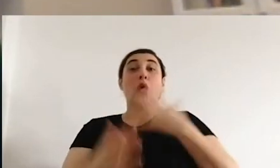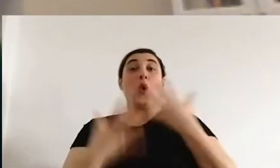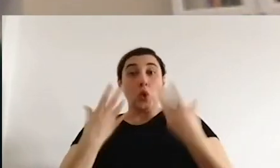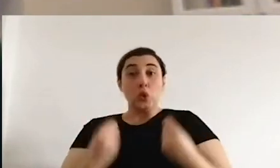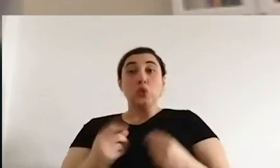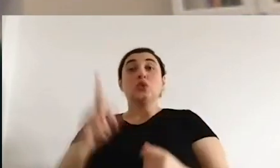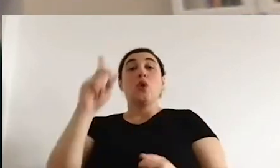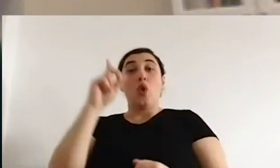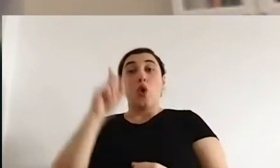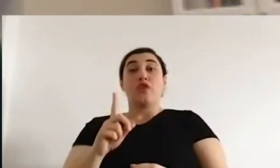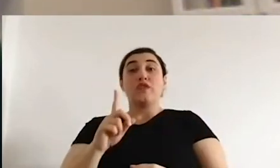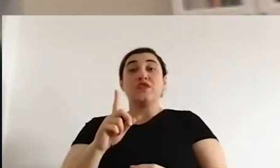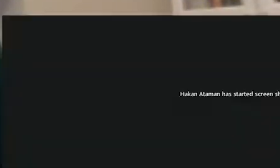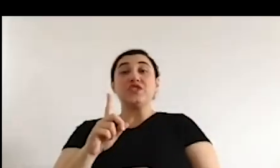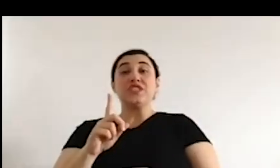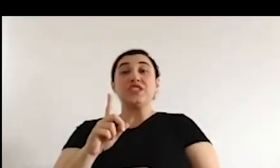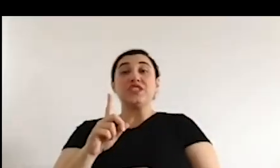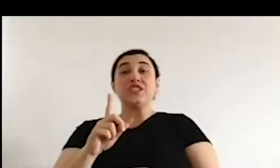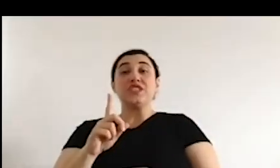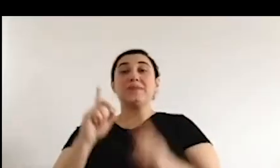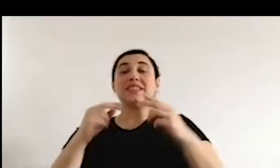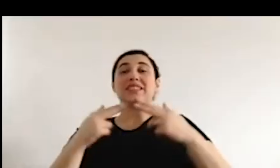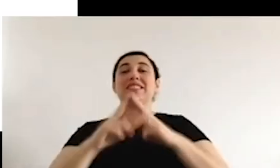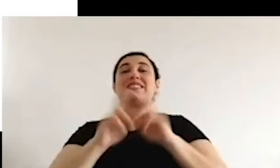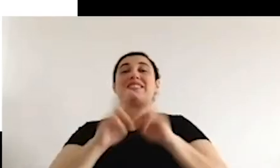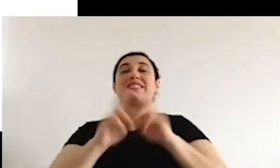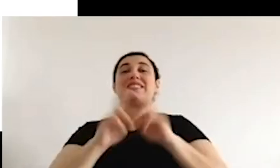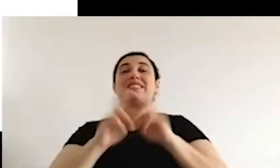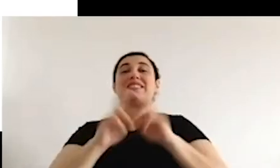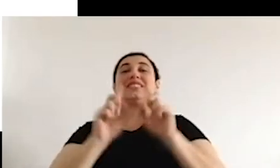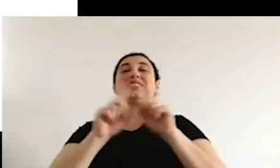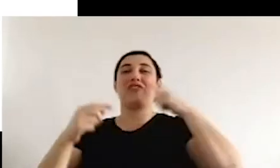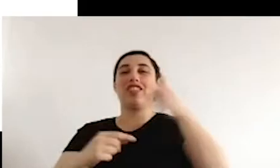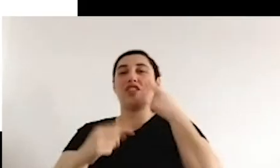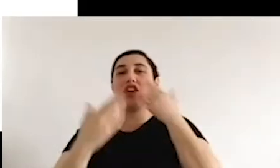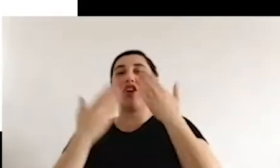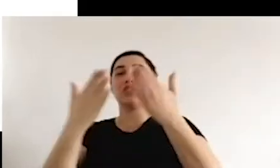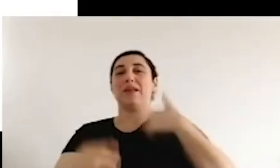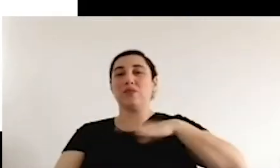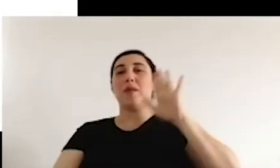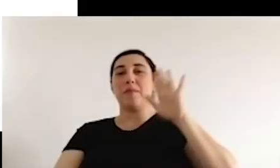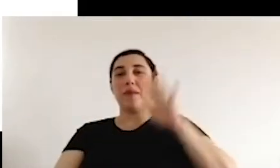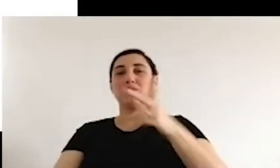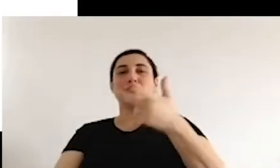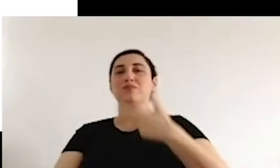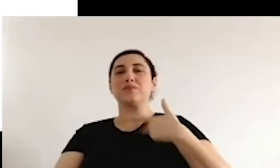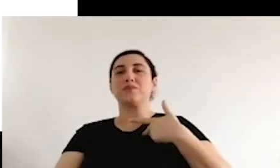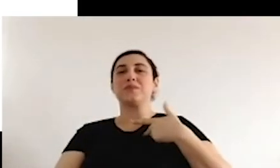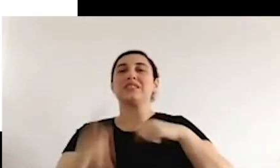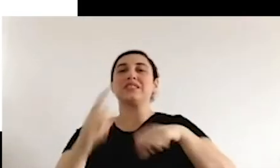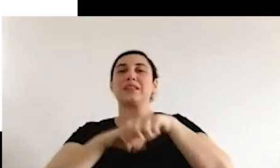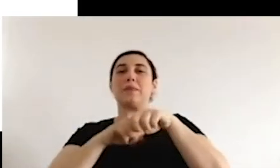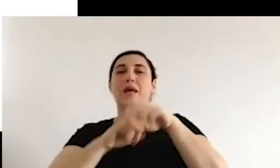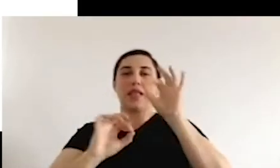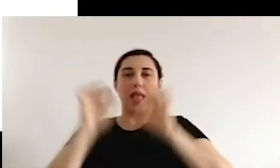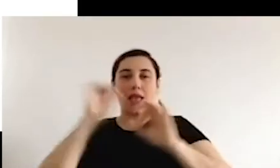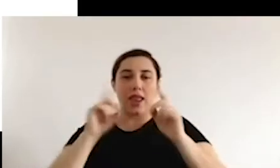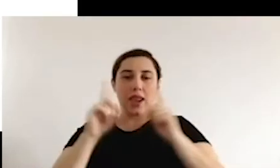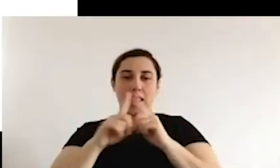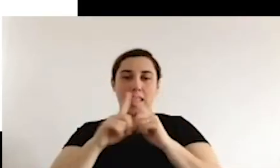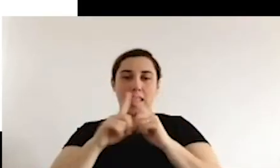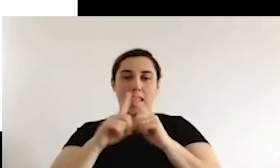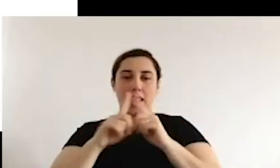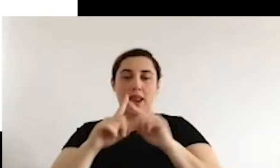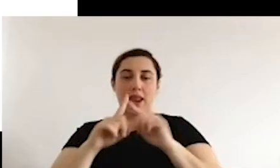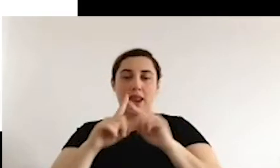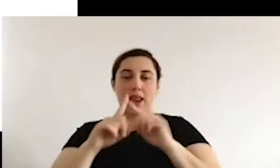If you allow me, I would like to show some slides. It will help me also keep an eye on my